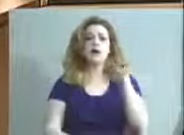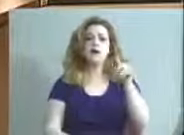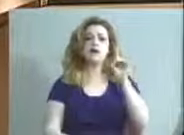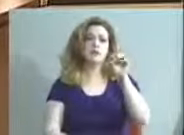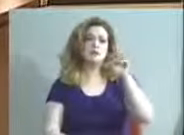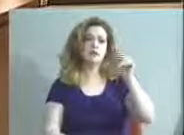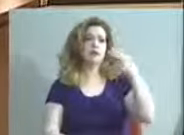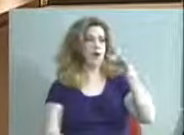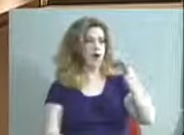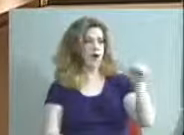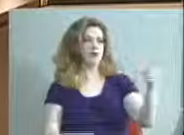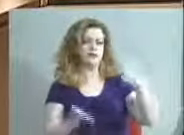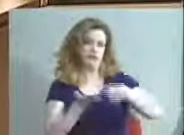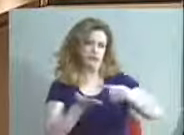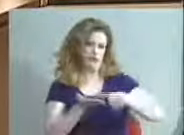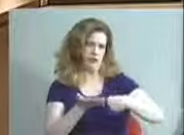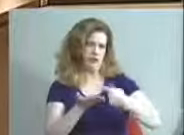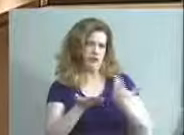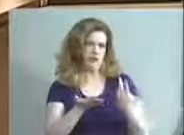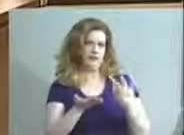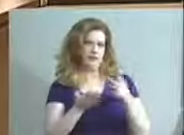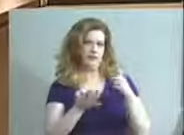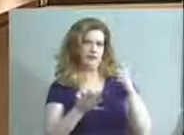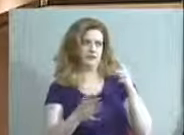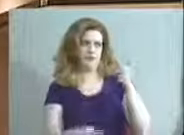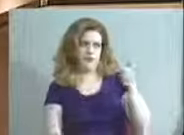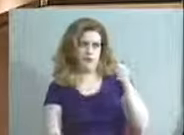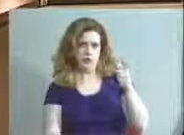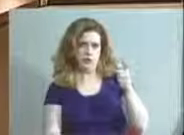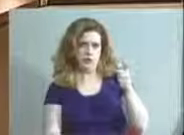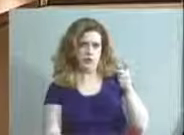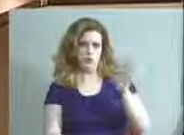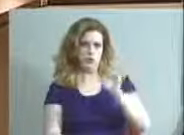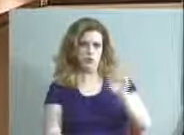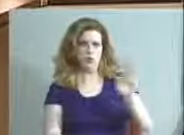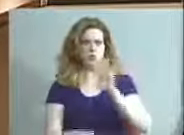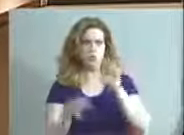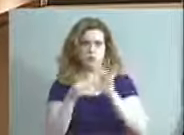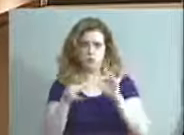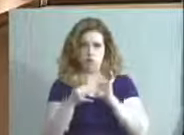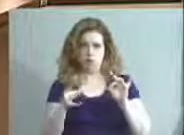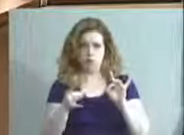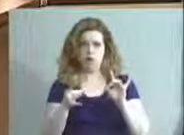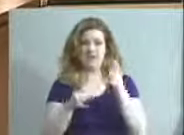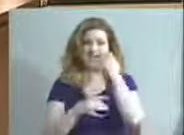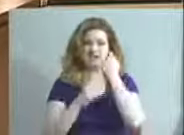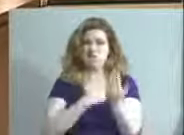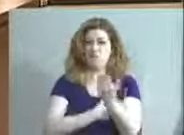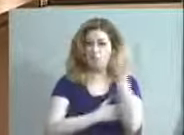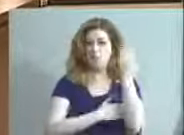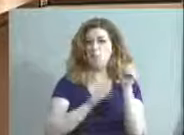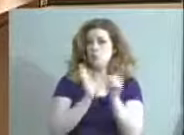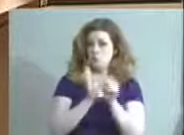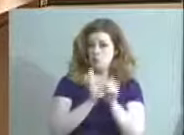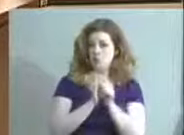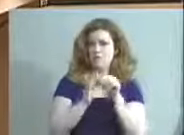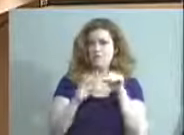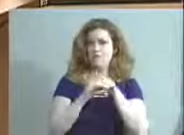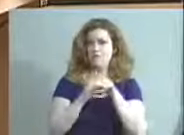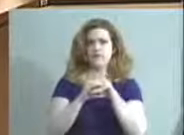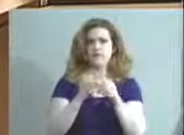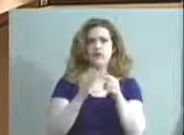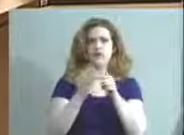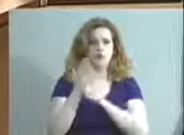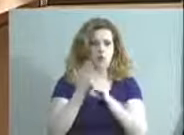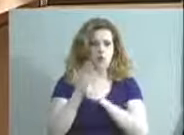Dr. Hargens address this in her remarks. This morning's newspaper contained an article